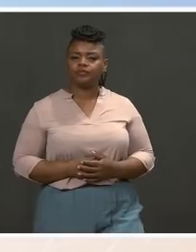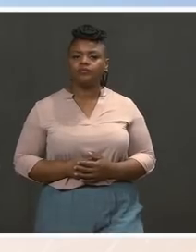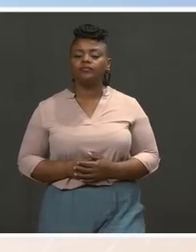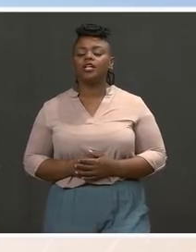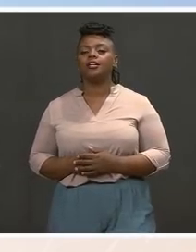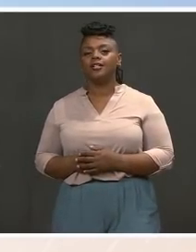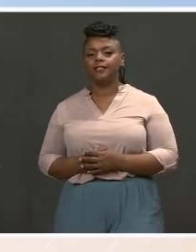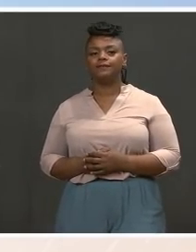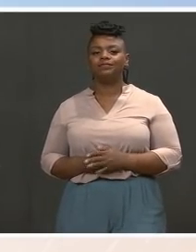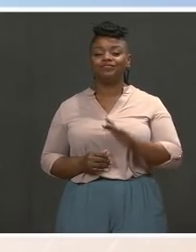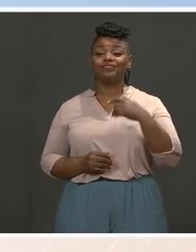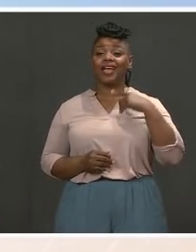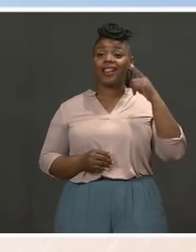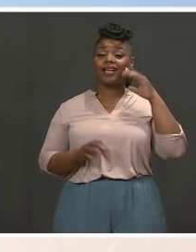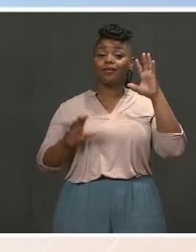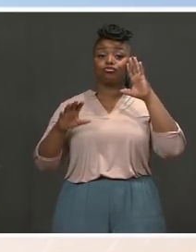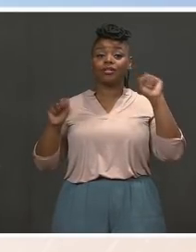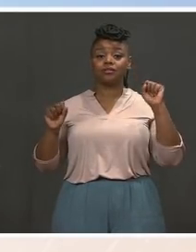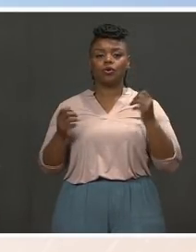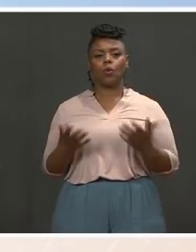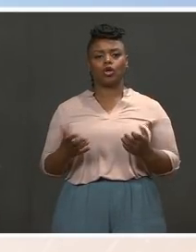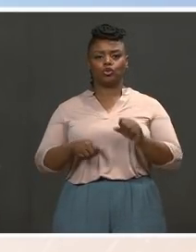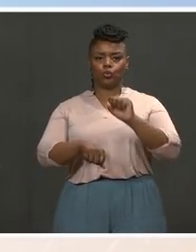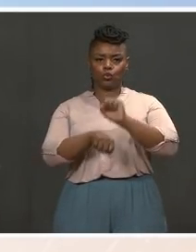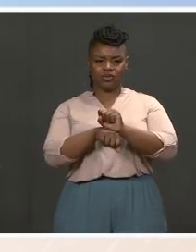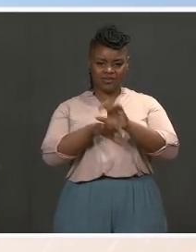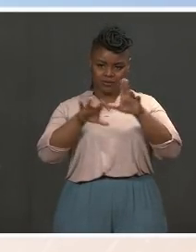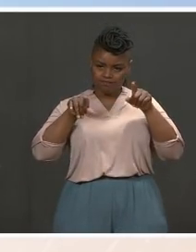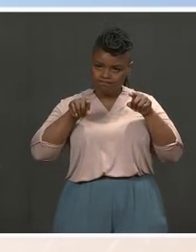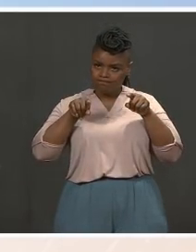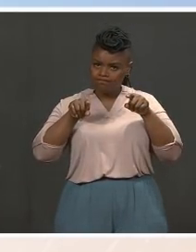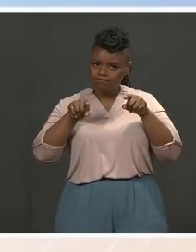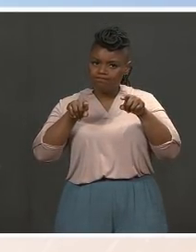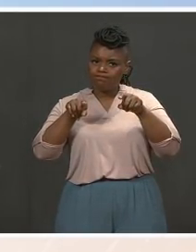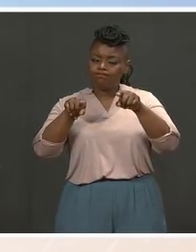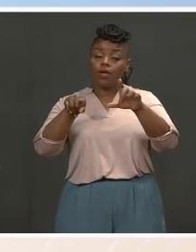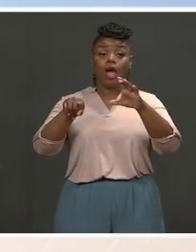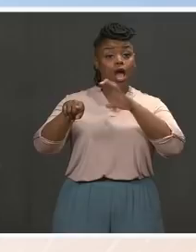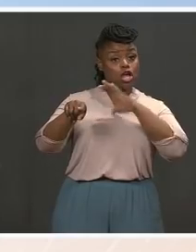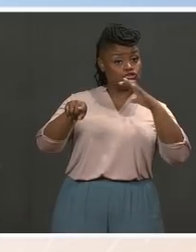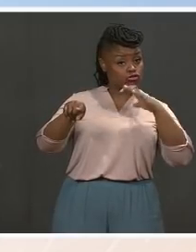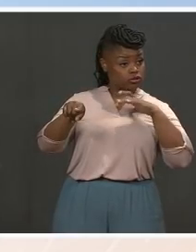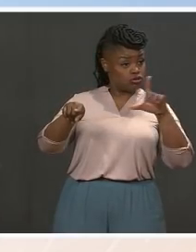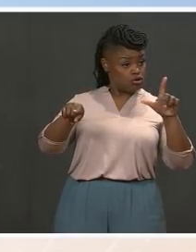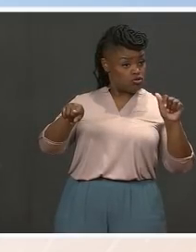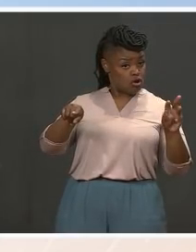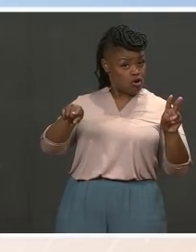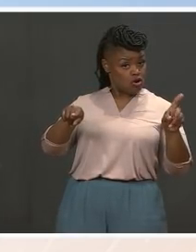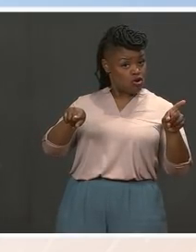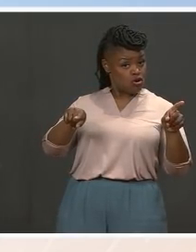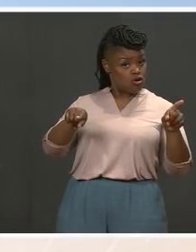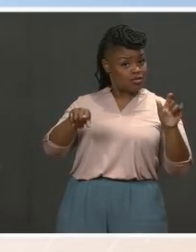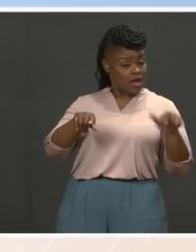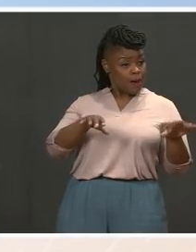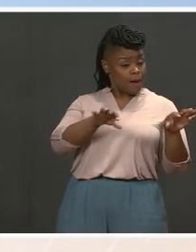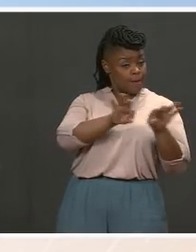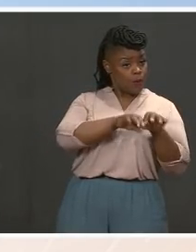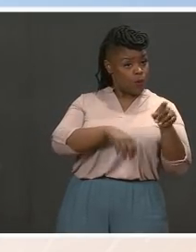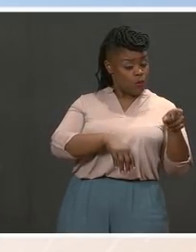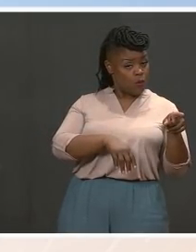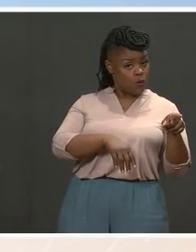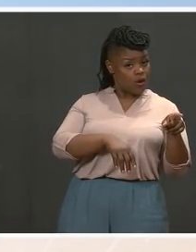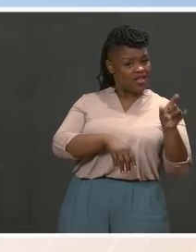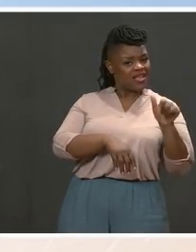steps on two tracks because congressional legislation, as the Vice President conveyed this morning, obviously has a more permanent,